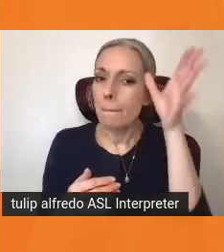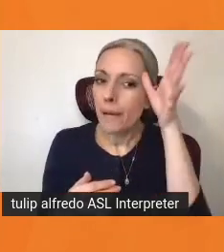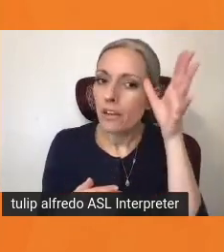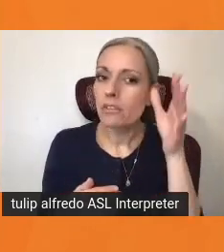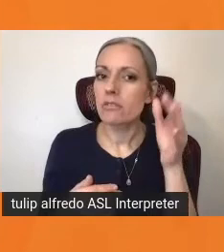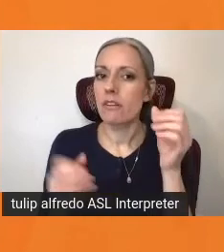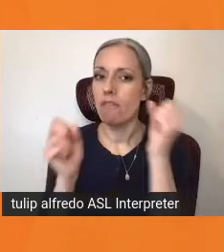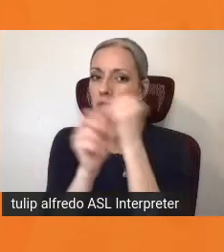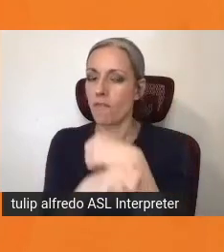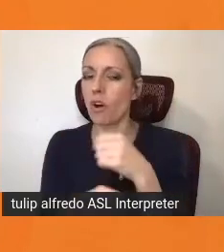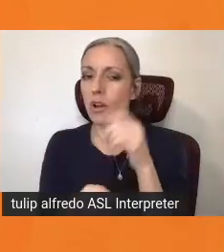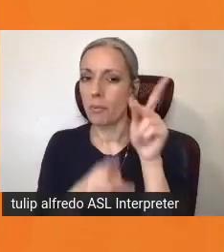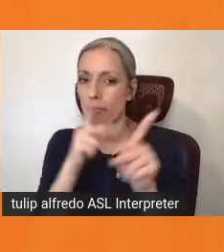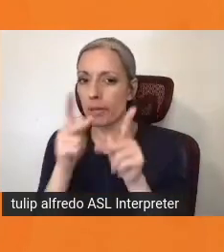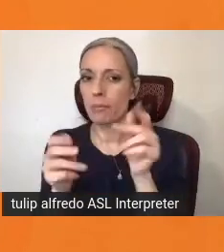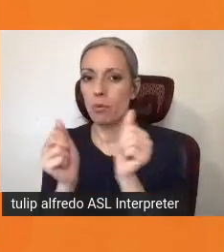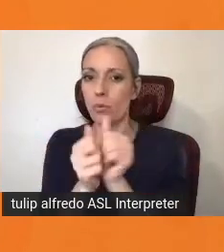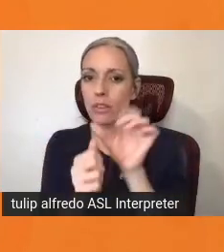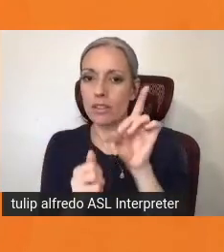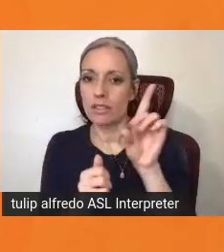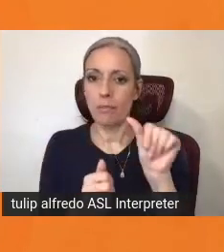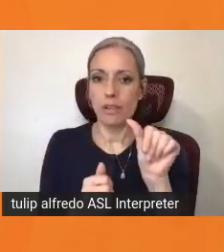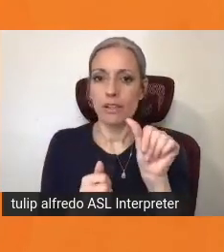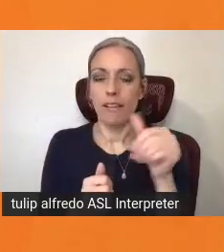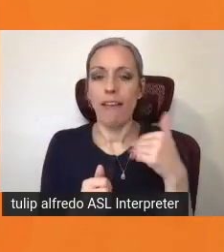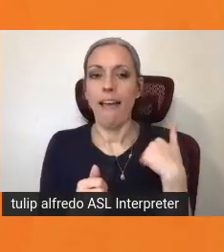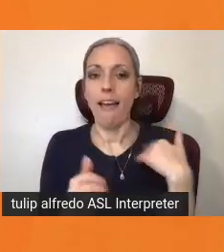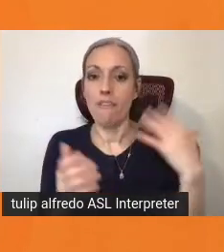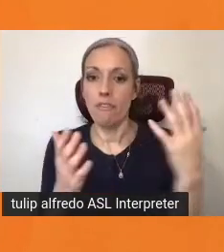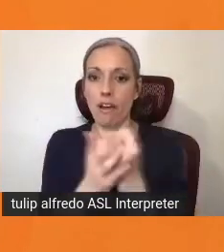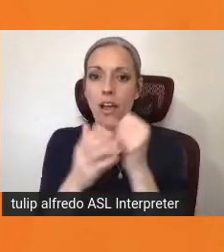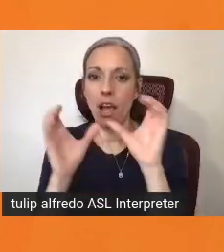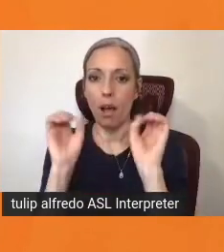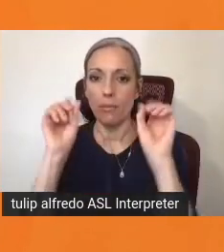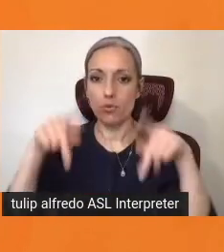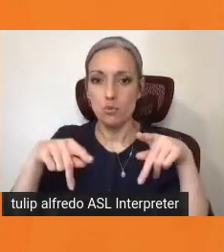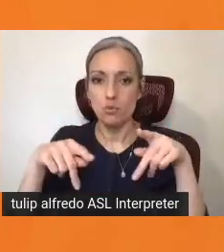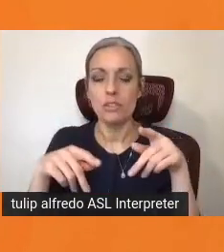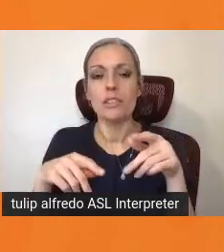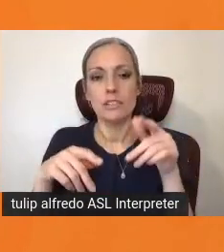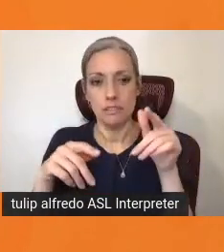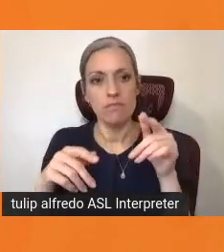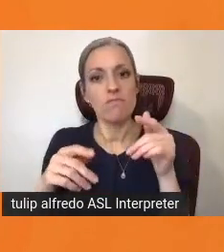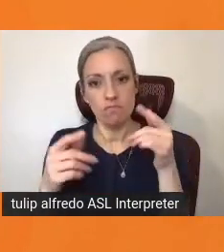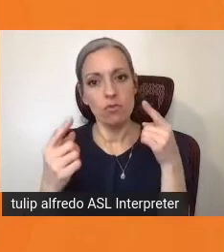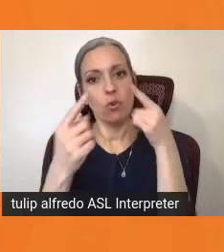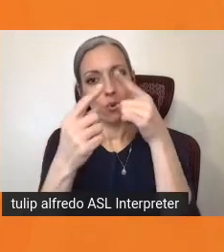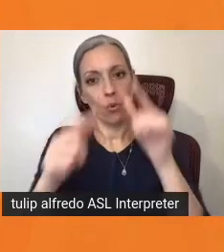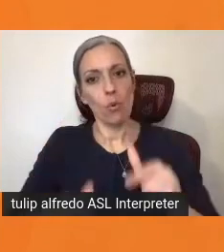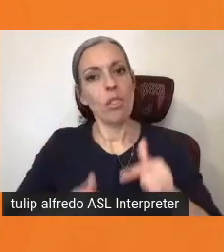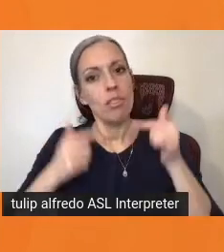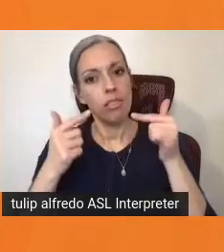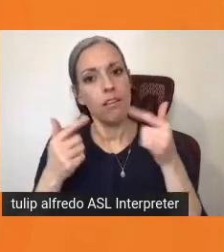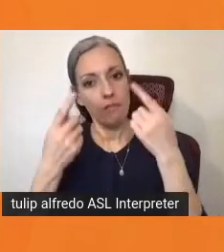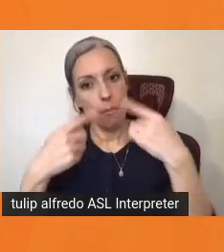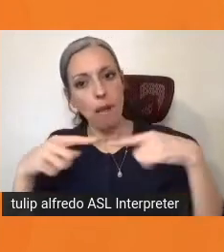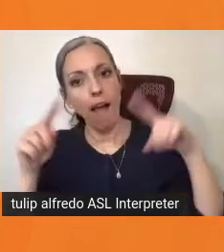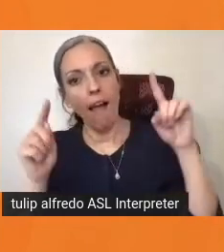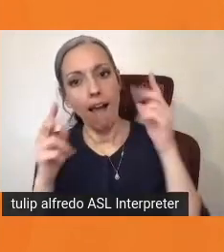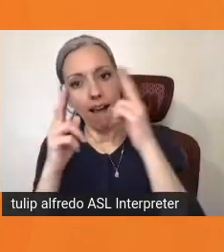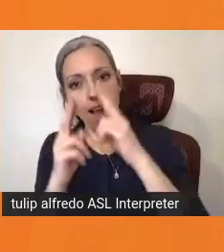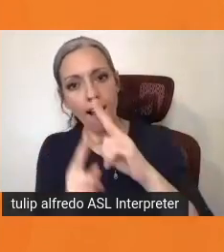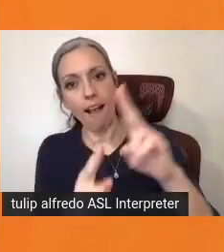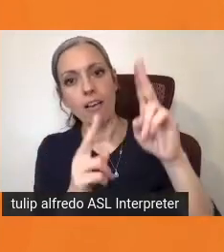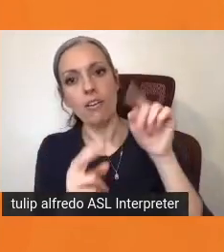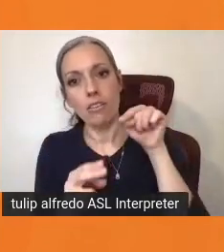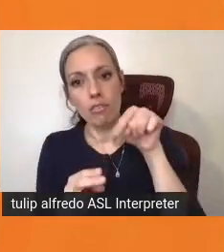fought so that people with disabilities will have opportunities for meaningful, purposeful life. In honor of these mothers,